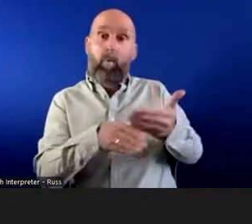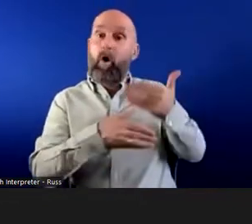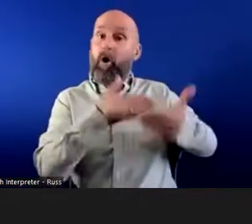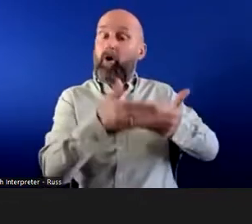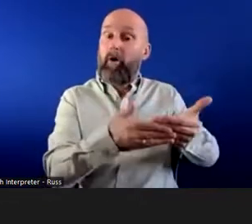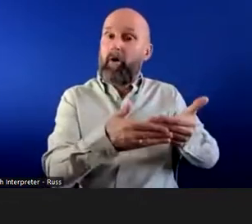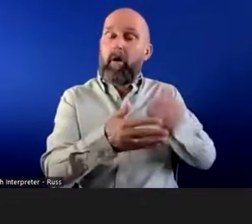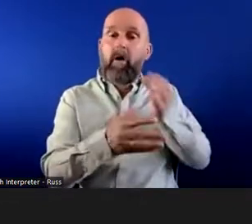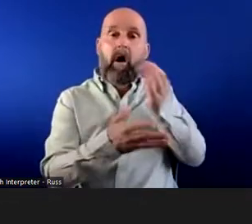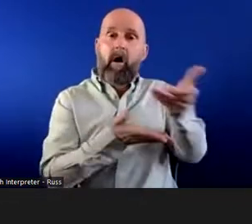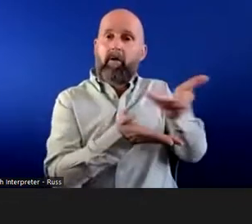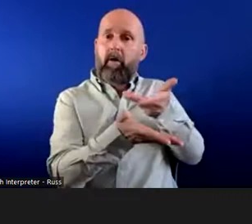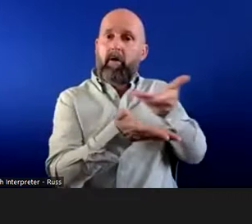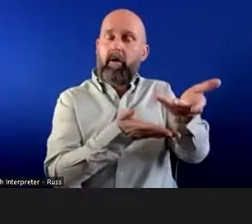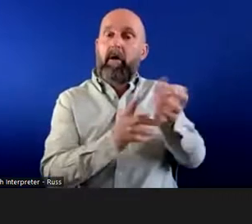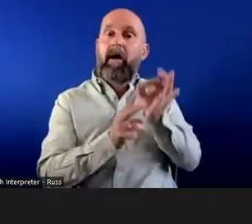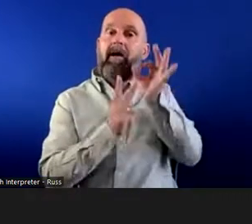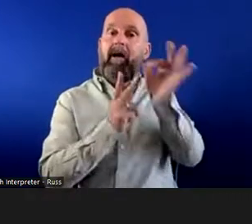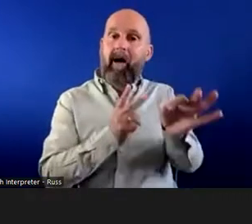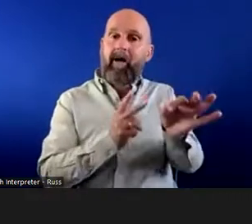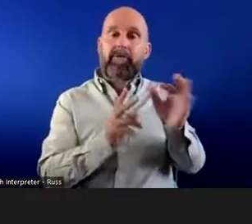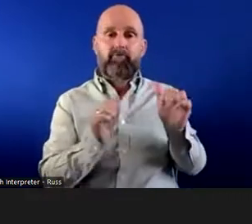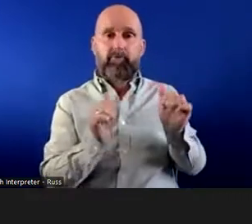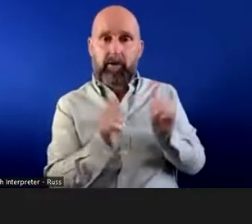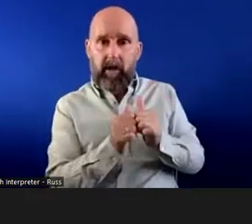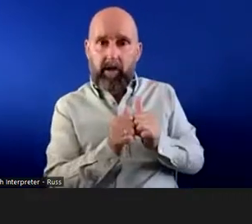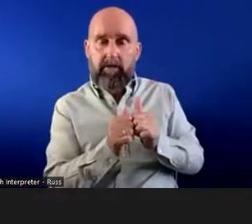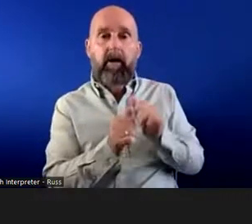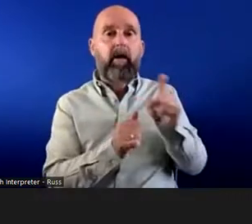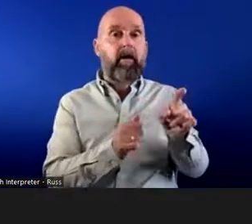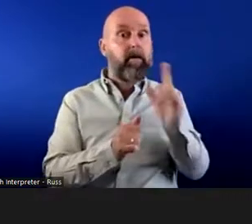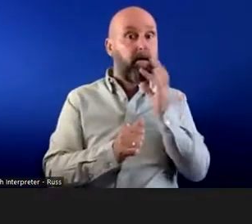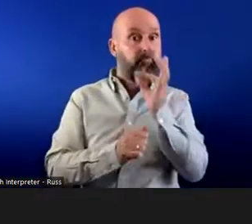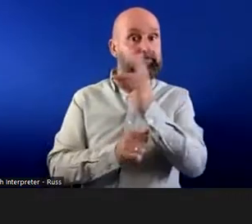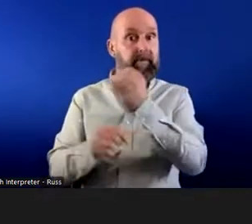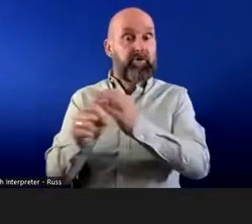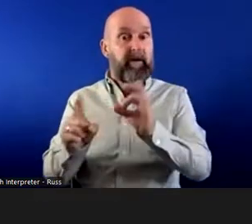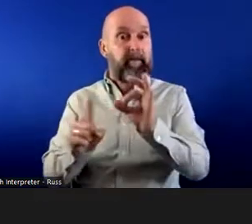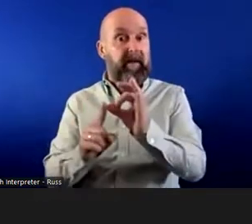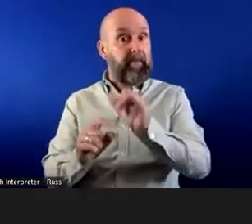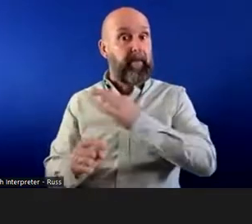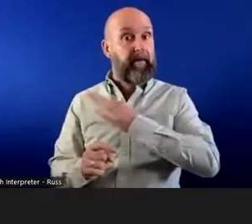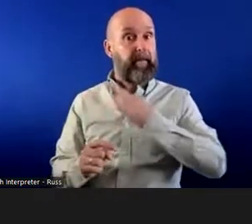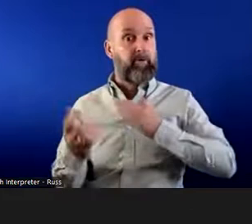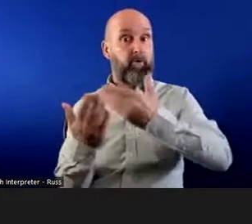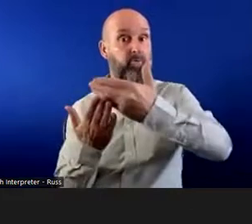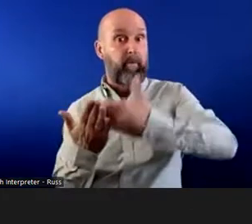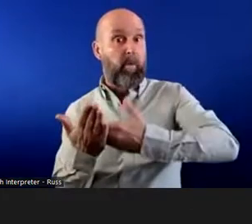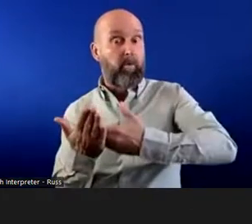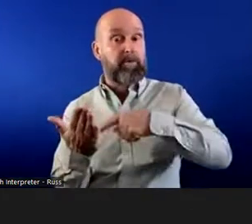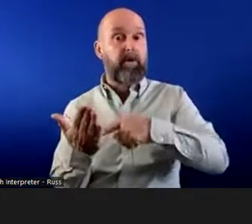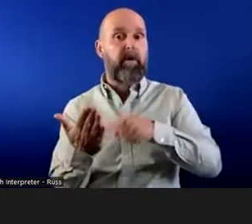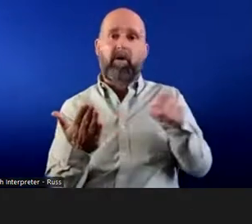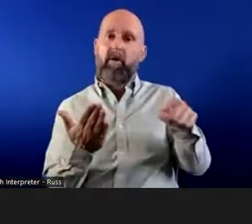And it is often very helpful to ask for the employee's consent to approach their GP for a medical report, in terms of the effect of their